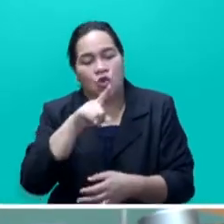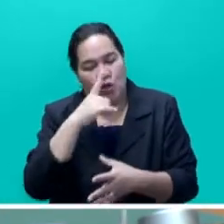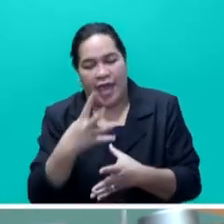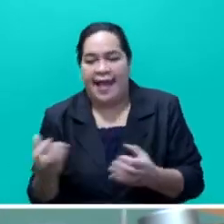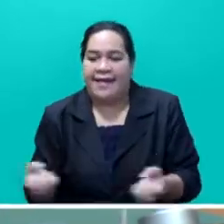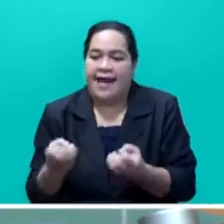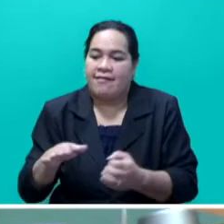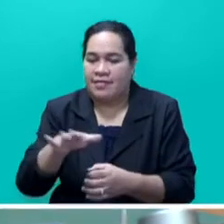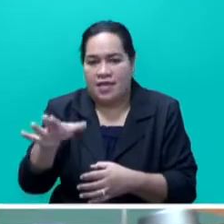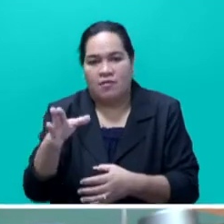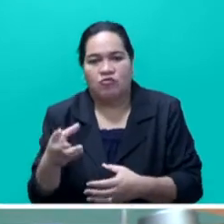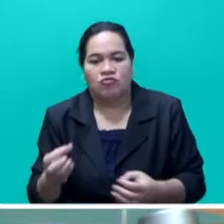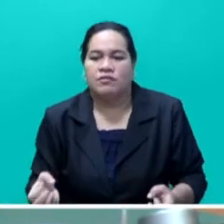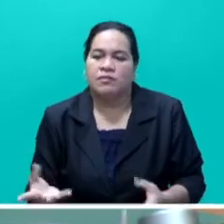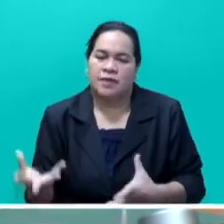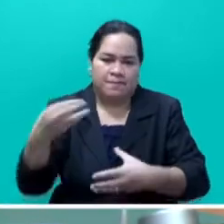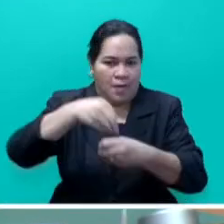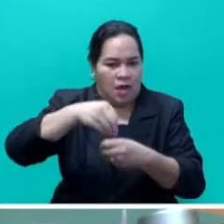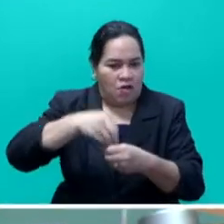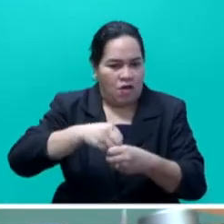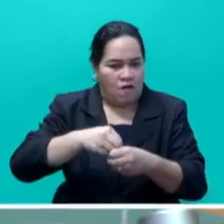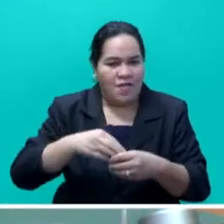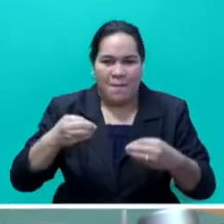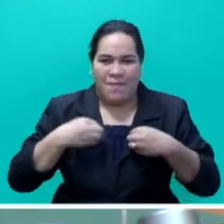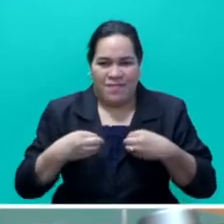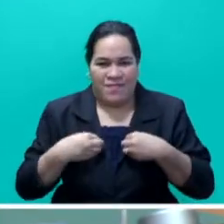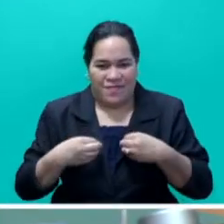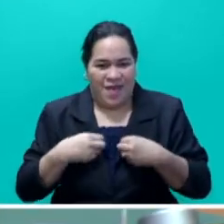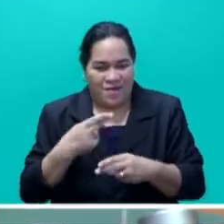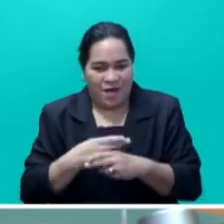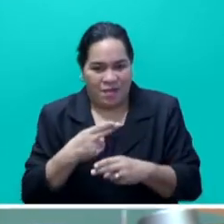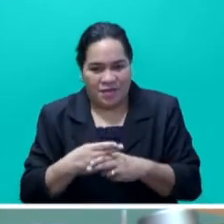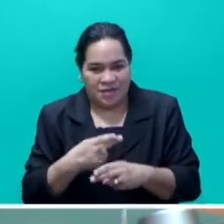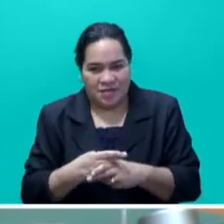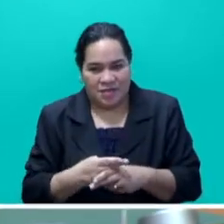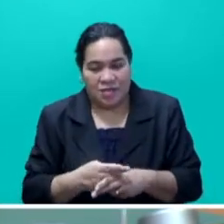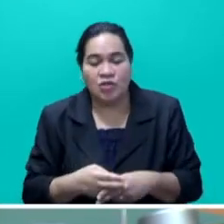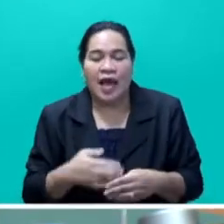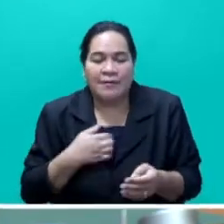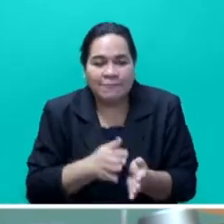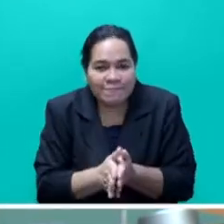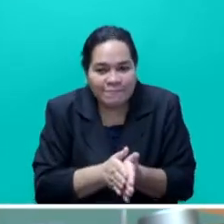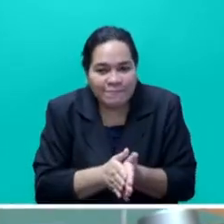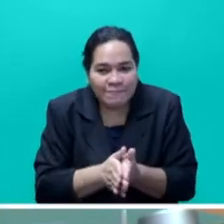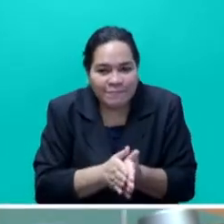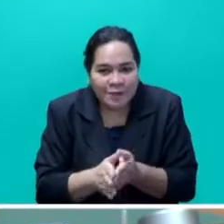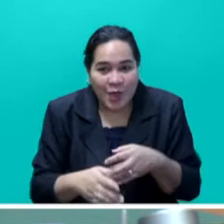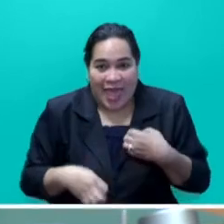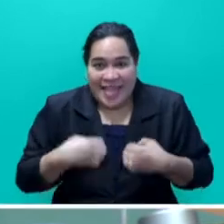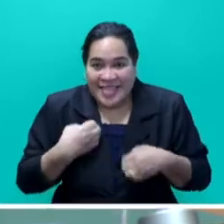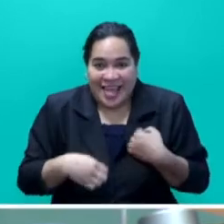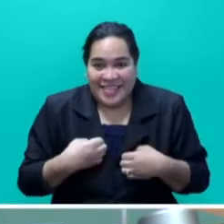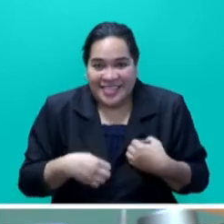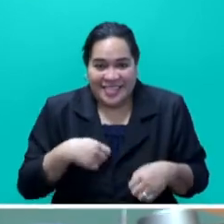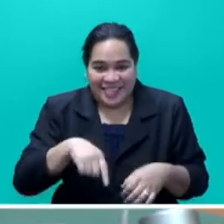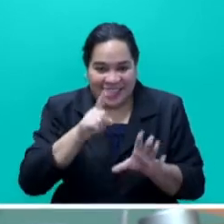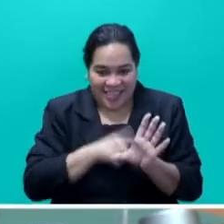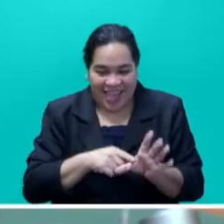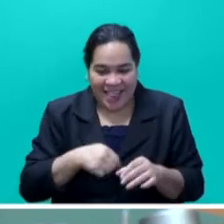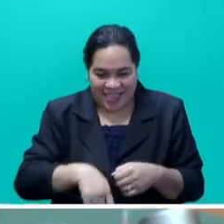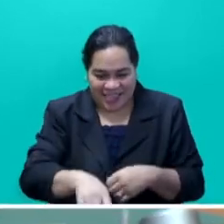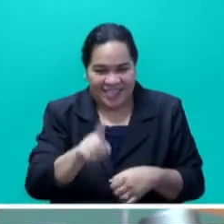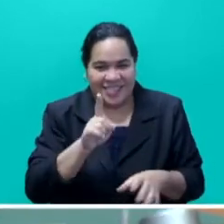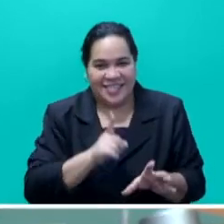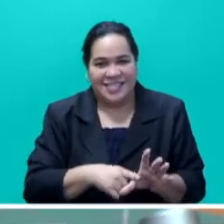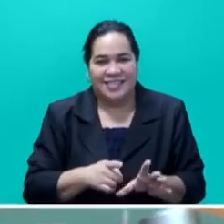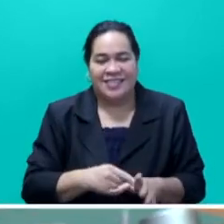farming, Mr Speaker Sayer. So with this words, Mr Speaker Sayer, I thank you very much and I look forward to an exciting year for agriculture growth and development